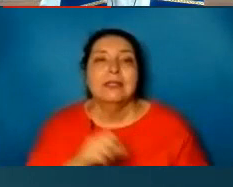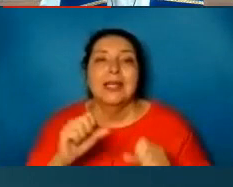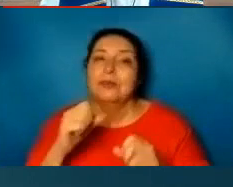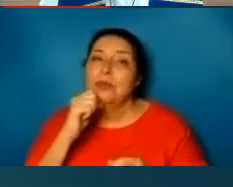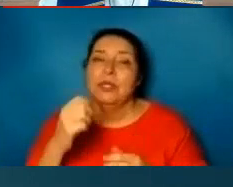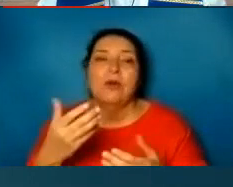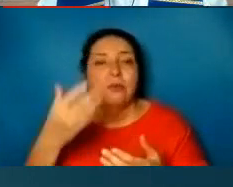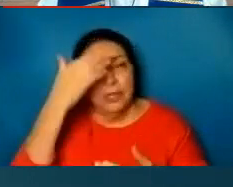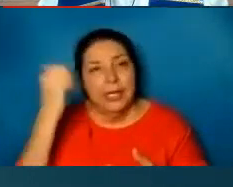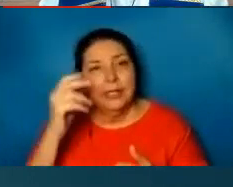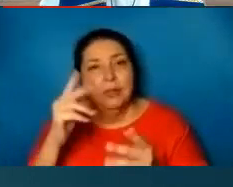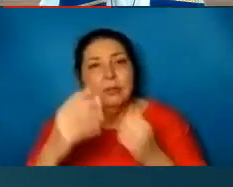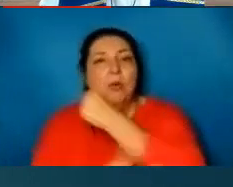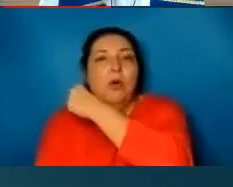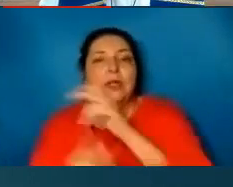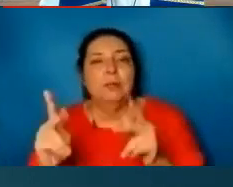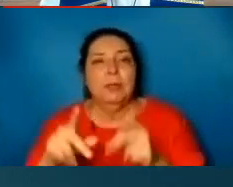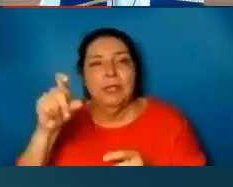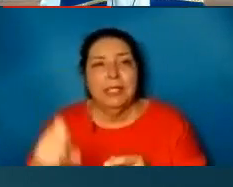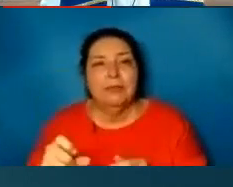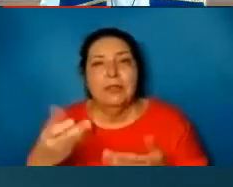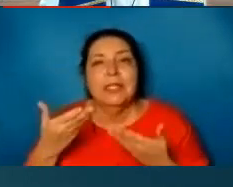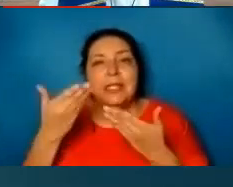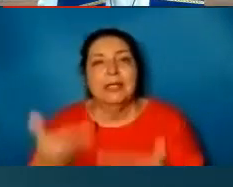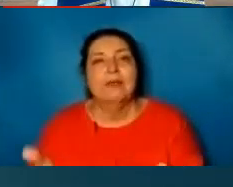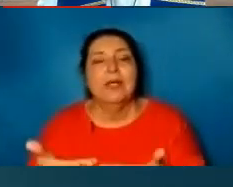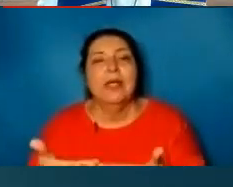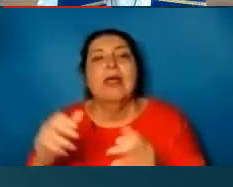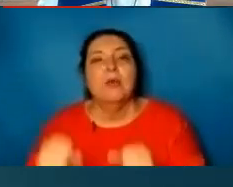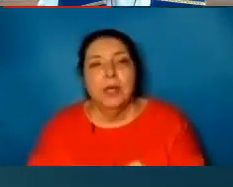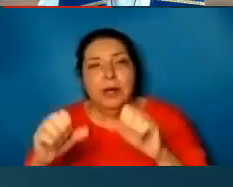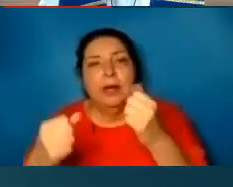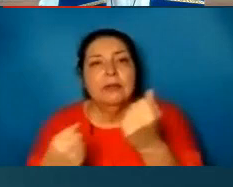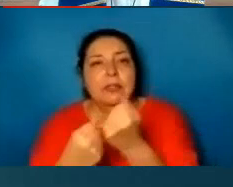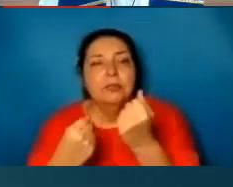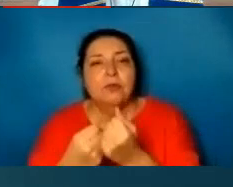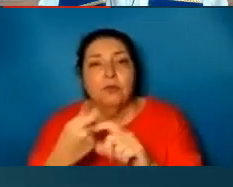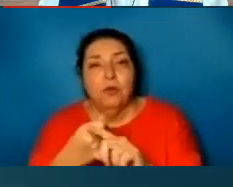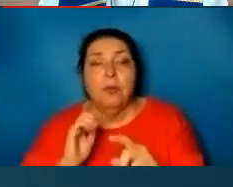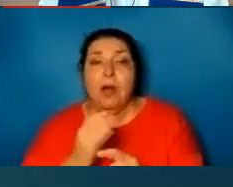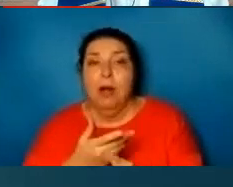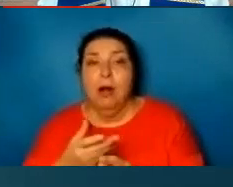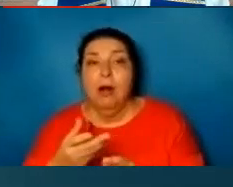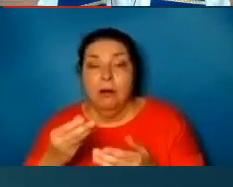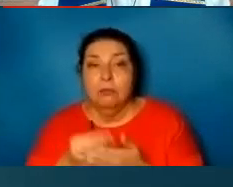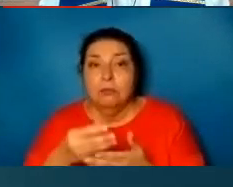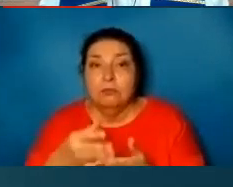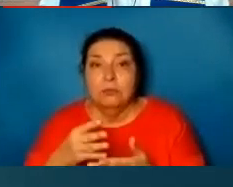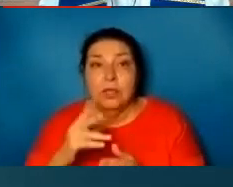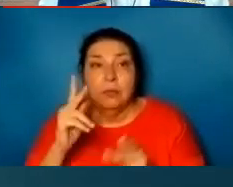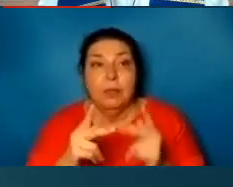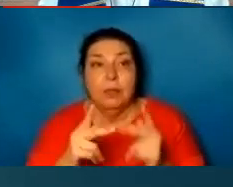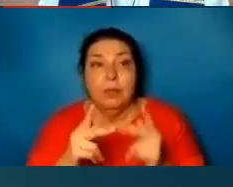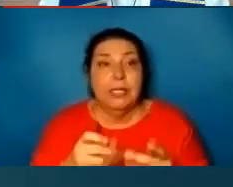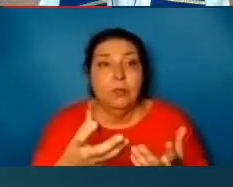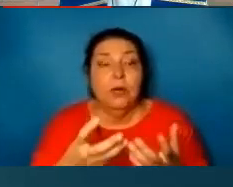the poor and those in need. For generosity that we may supply from our abundance those in one. And for the tithes and